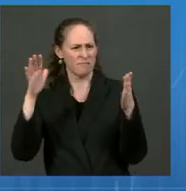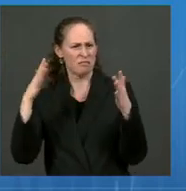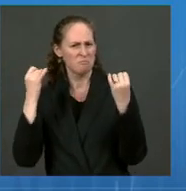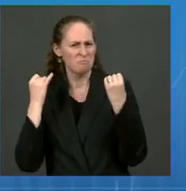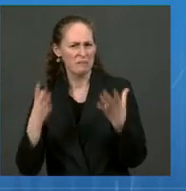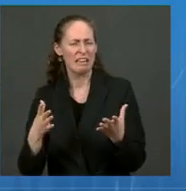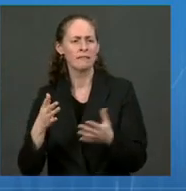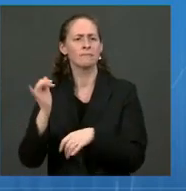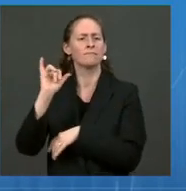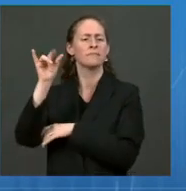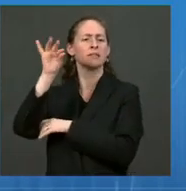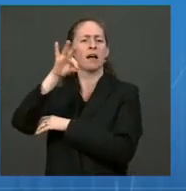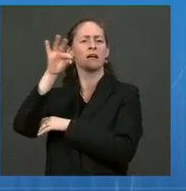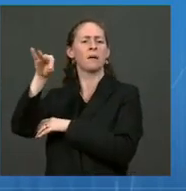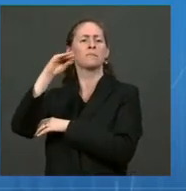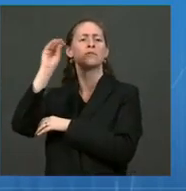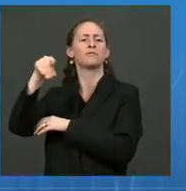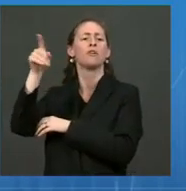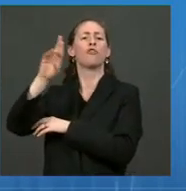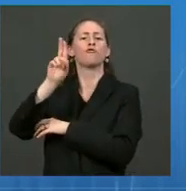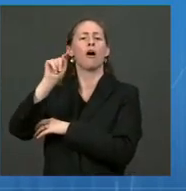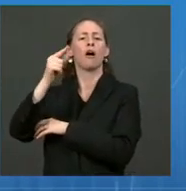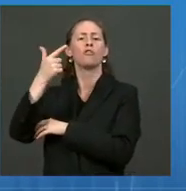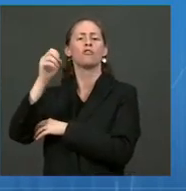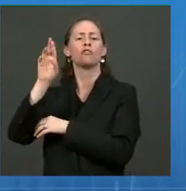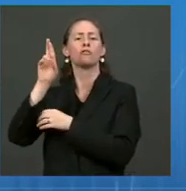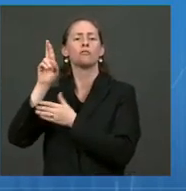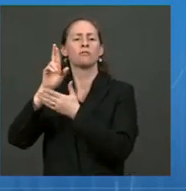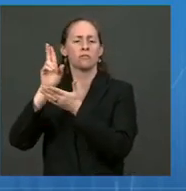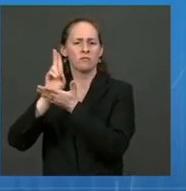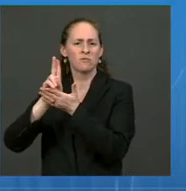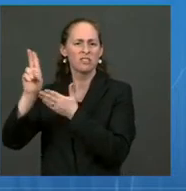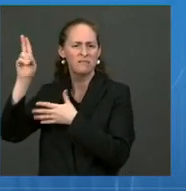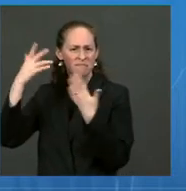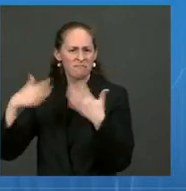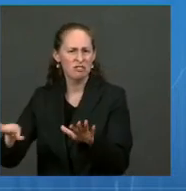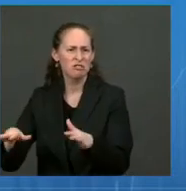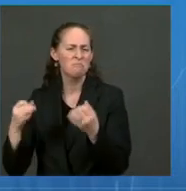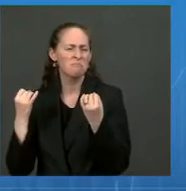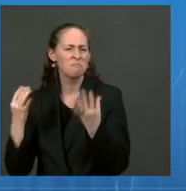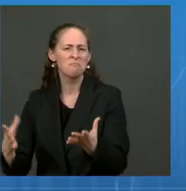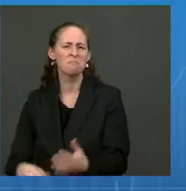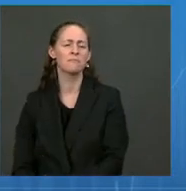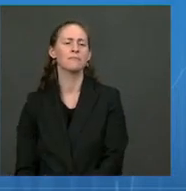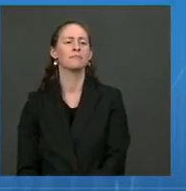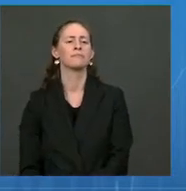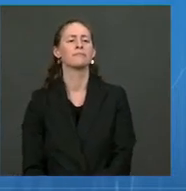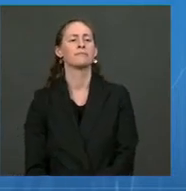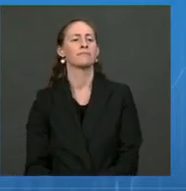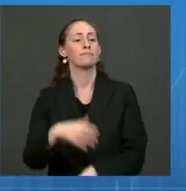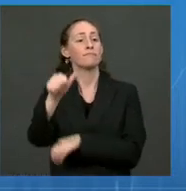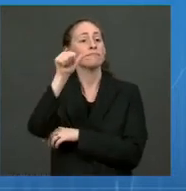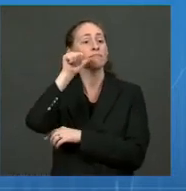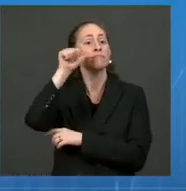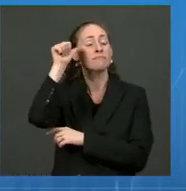University. And just yesterday, Tyson's Food announced that they're at 96 percent of their workers who've gotten vaccinated